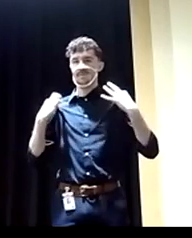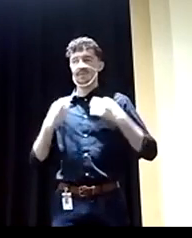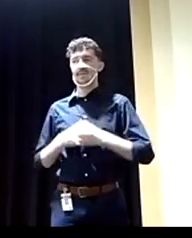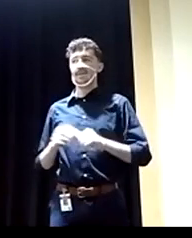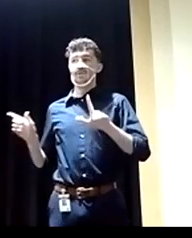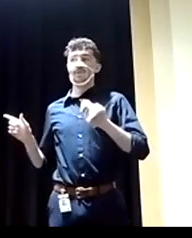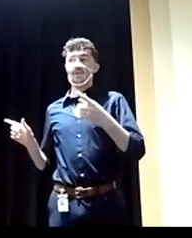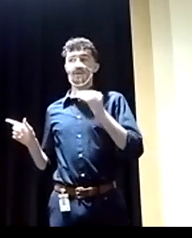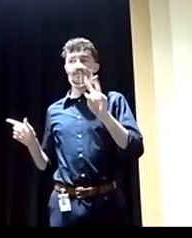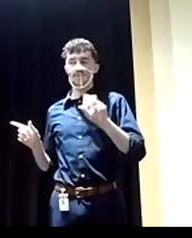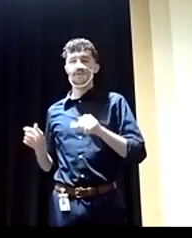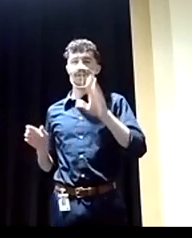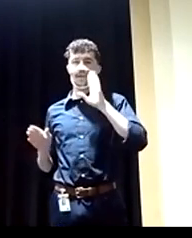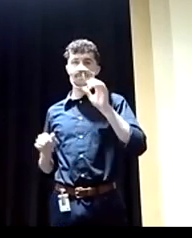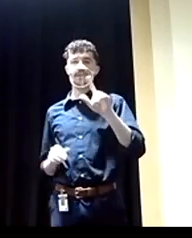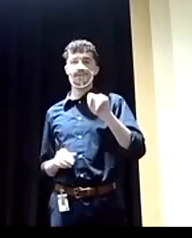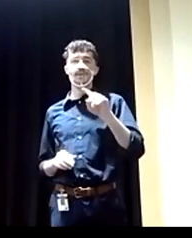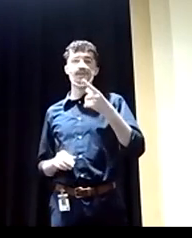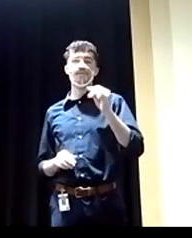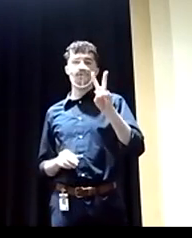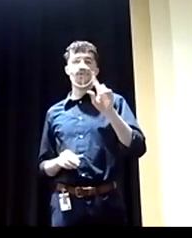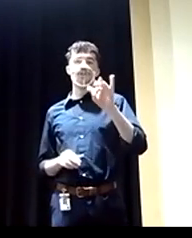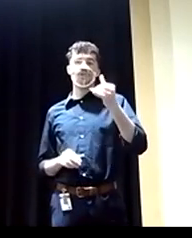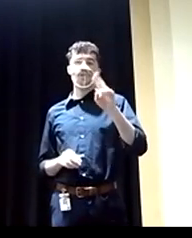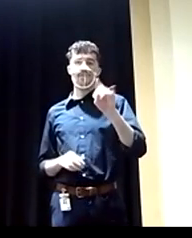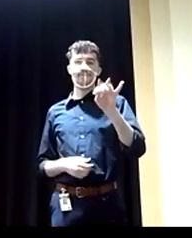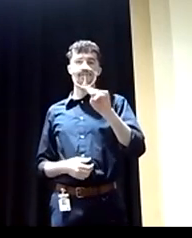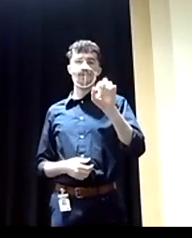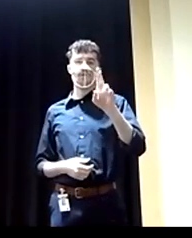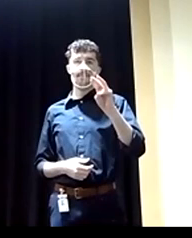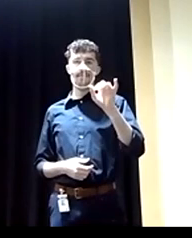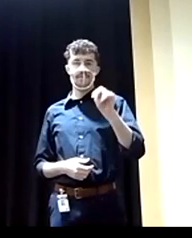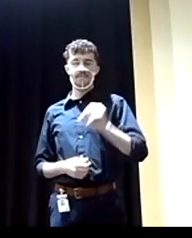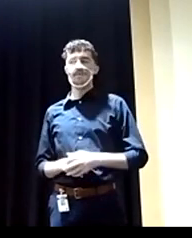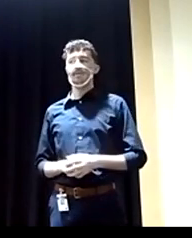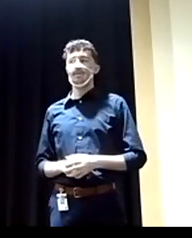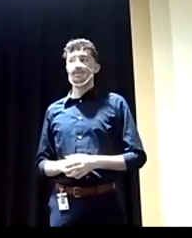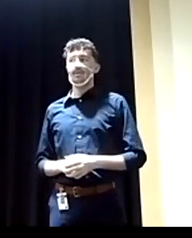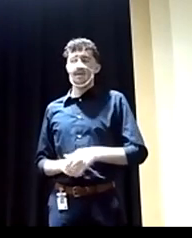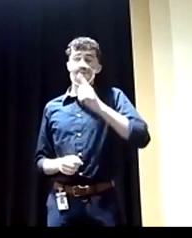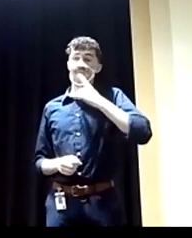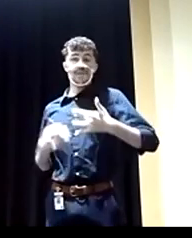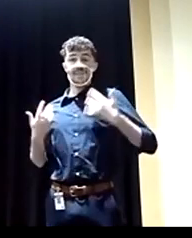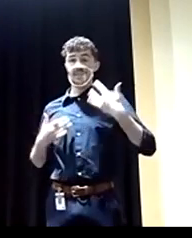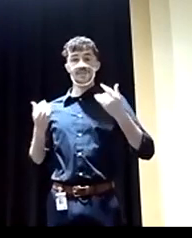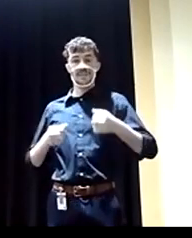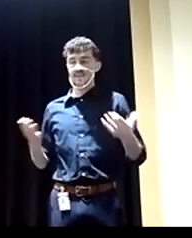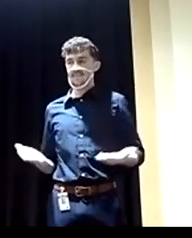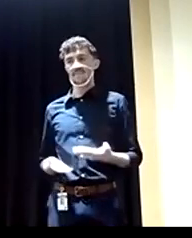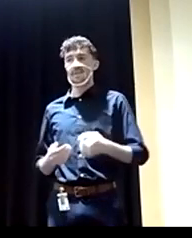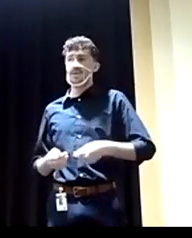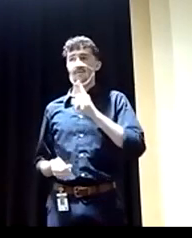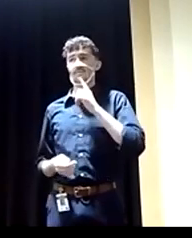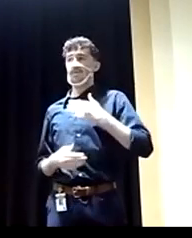Hi, I'm Lieutenant Governor John Fetterman. And I'm just delighted to be here. Thank you for the opportunity